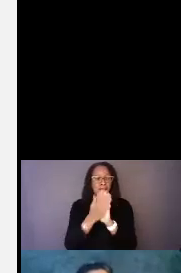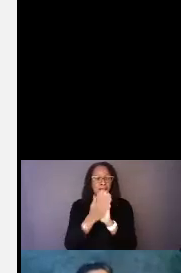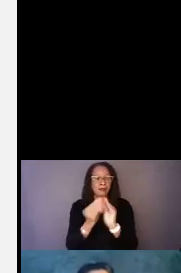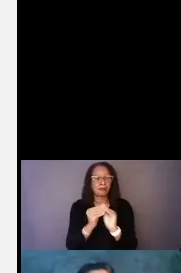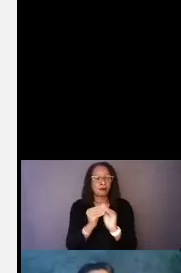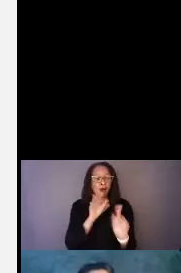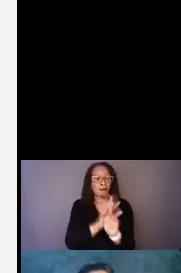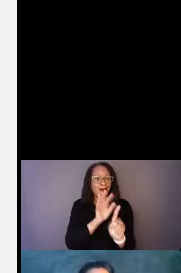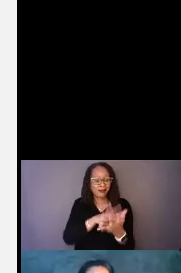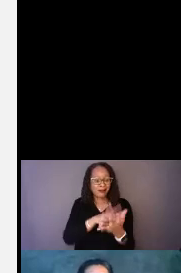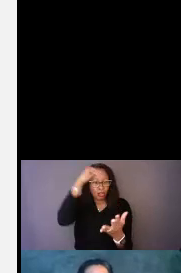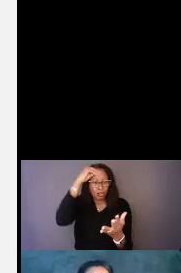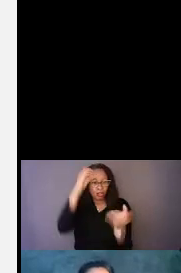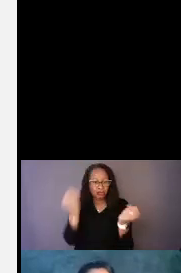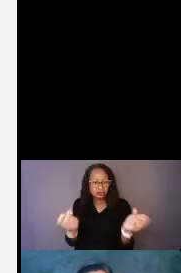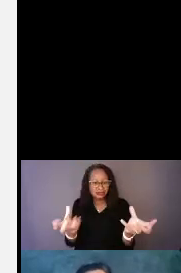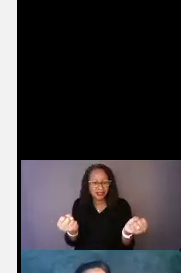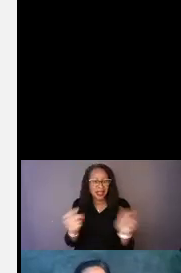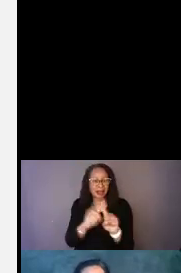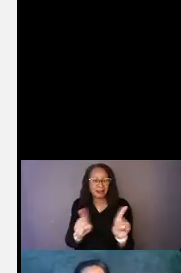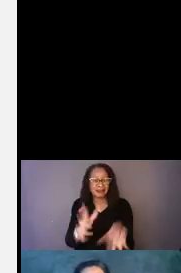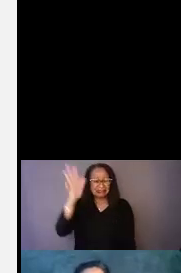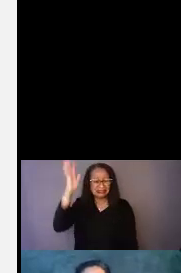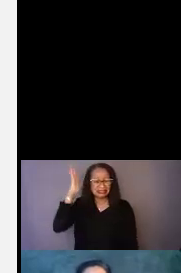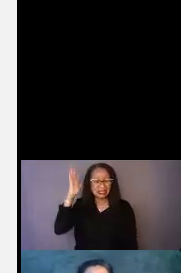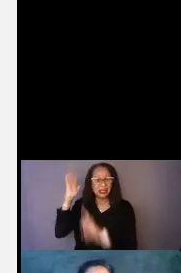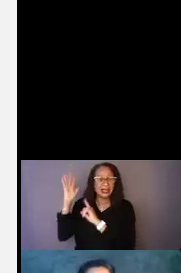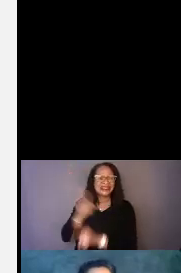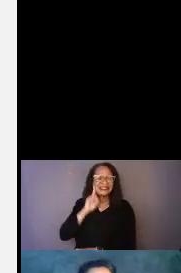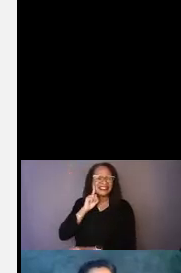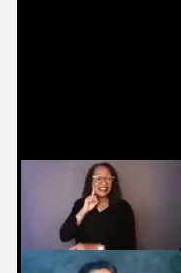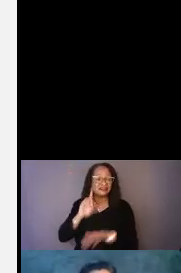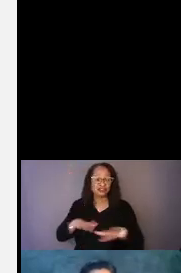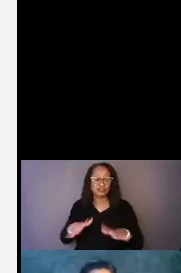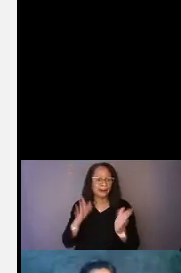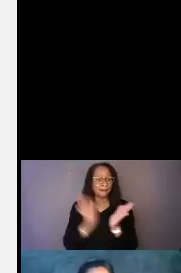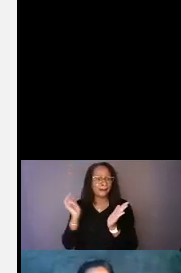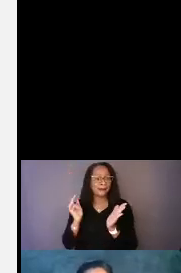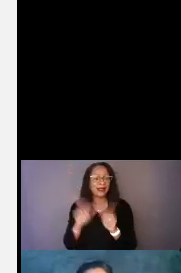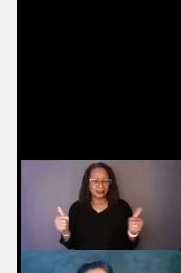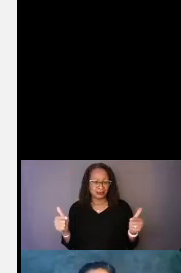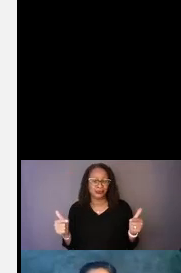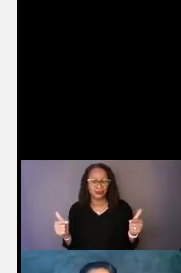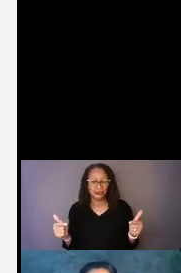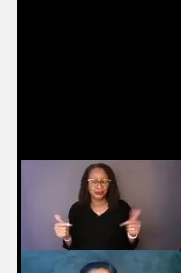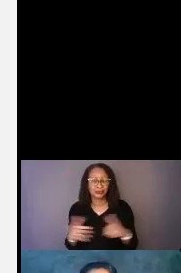language. But back in the day, deaf children were deprived of learning sign language, and so there's a little